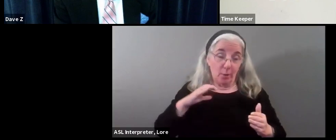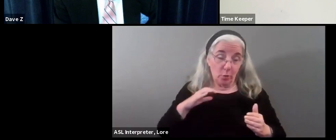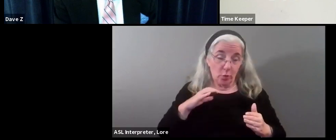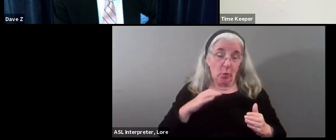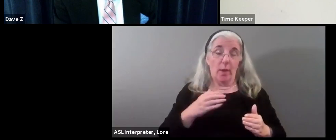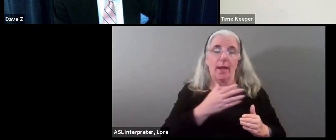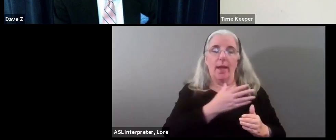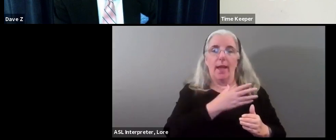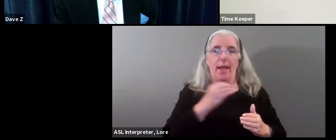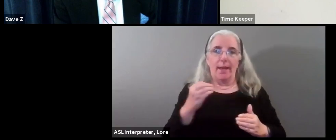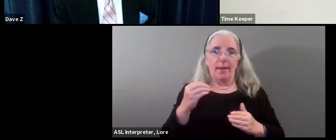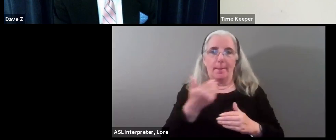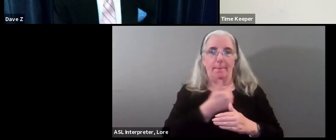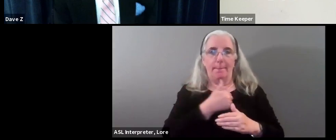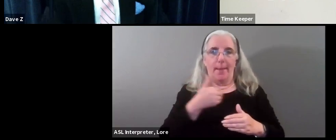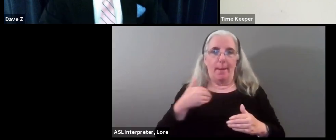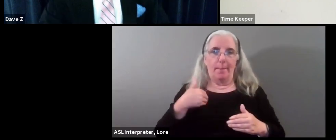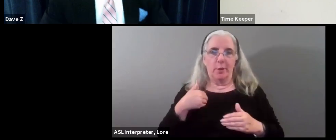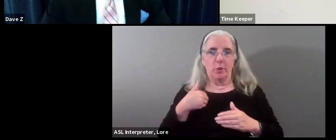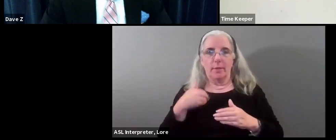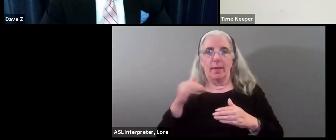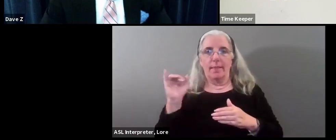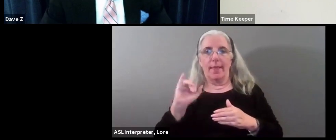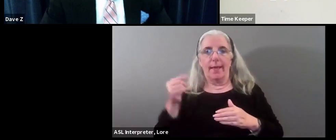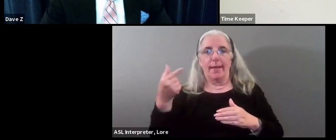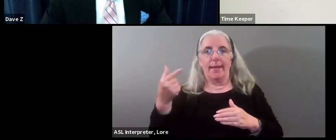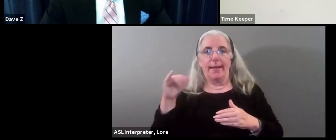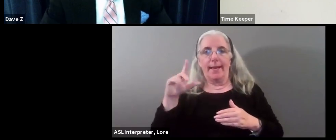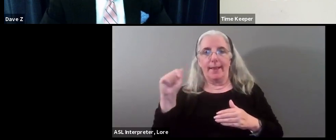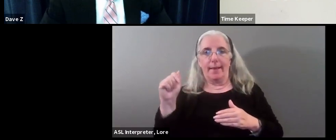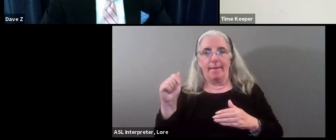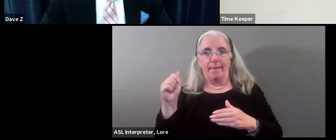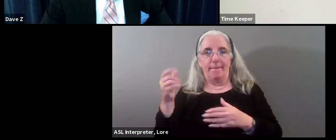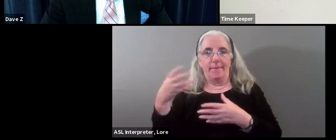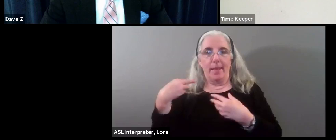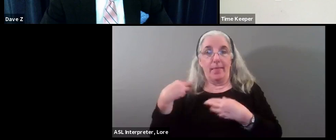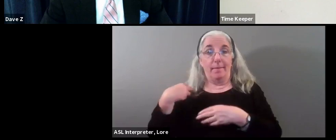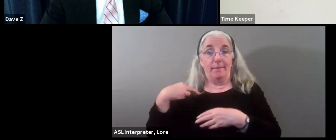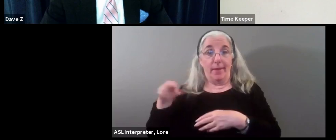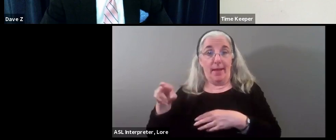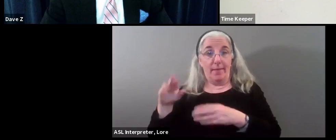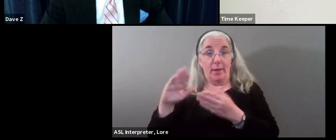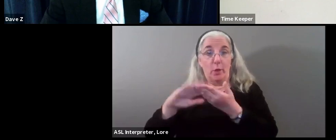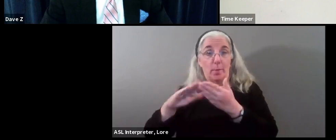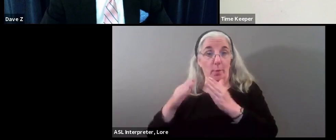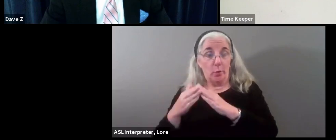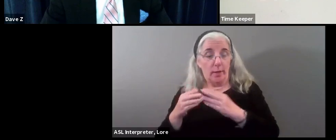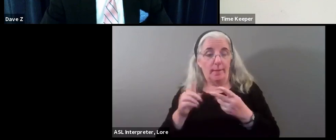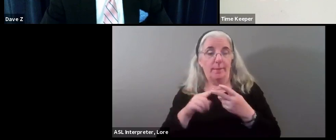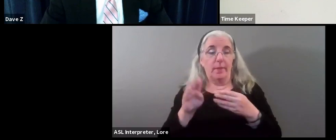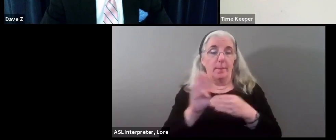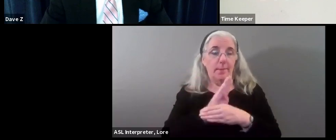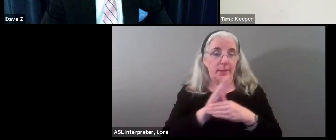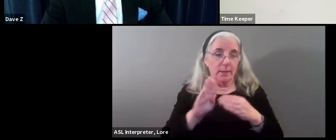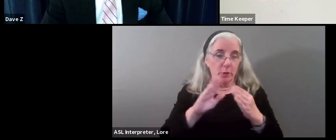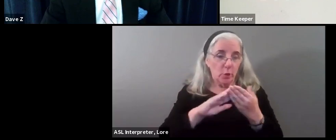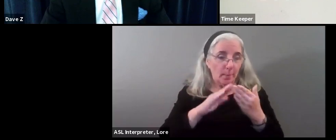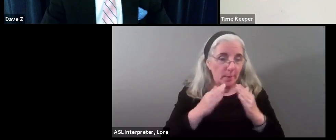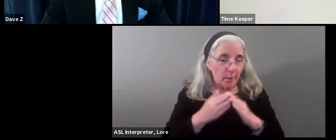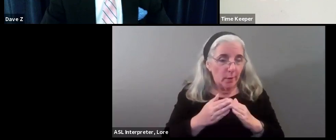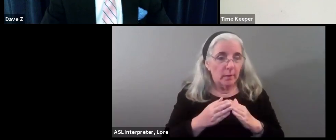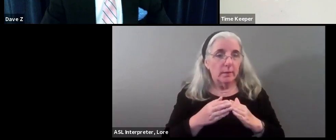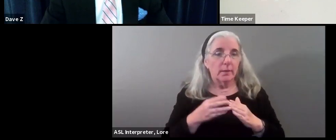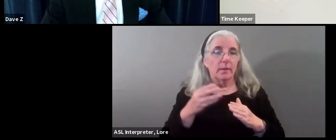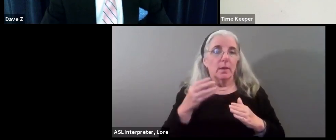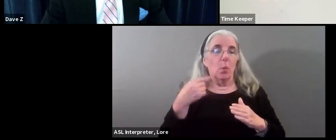community as Gila, the faith community, the business community, if they really have the interest of Greenbelt at heart,